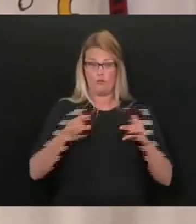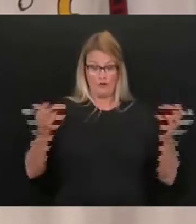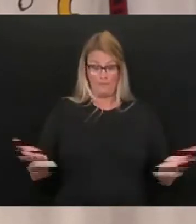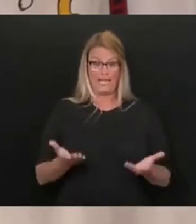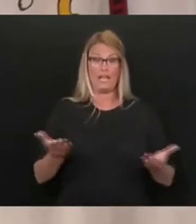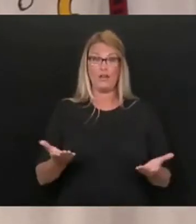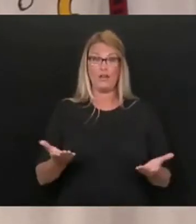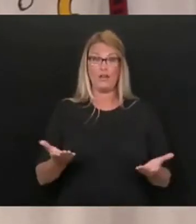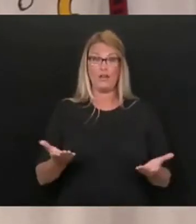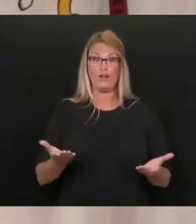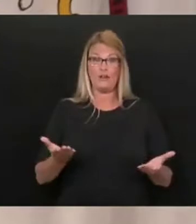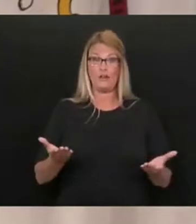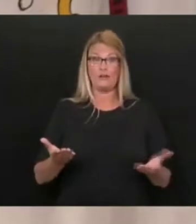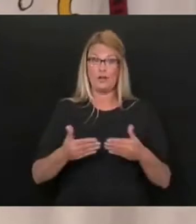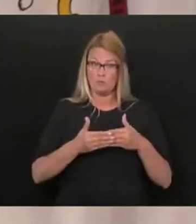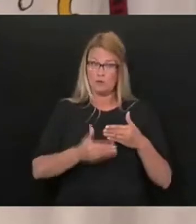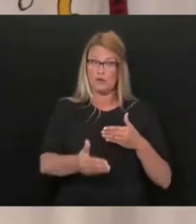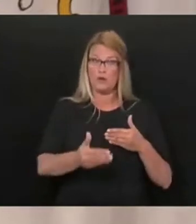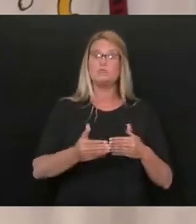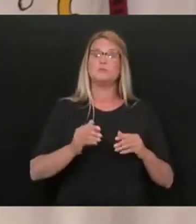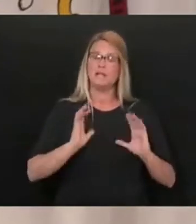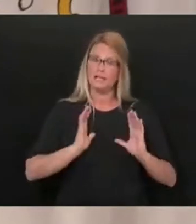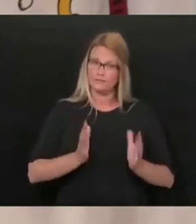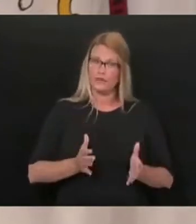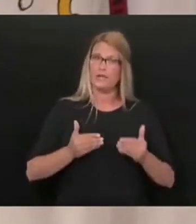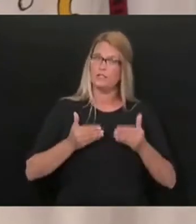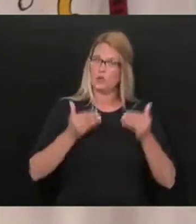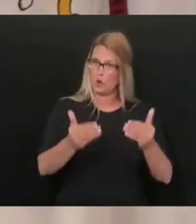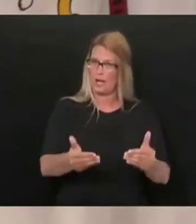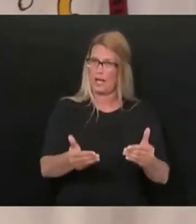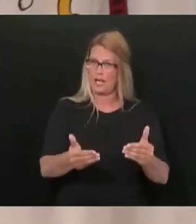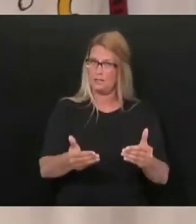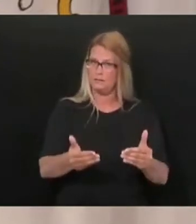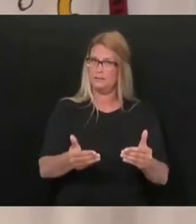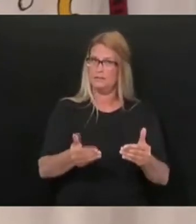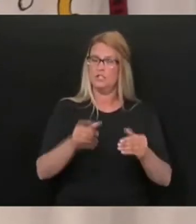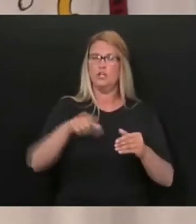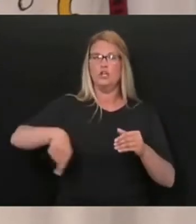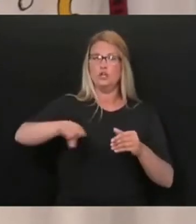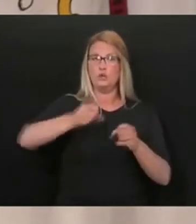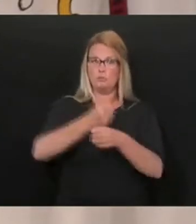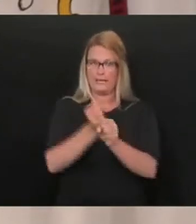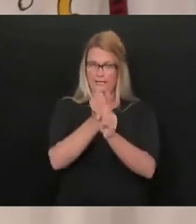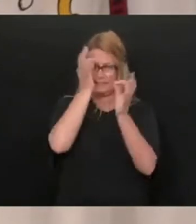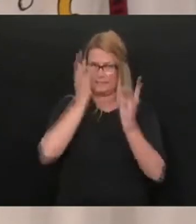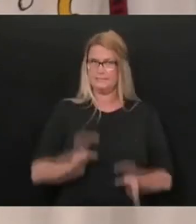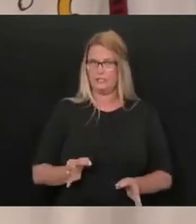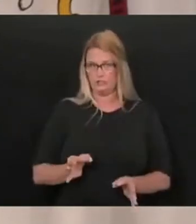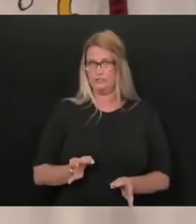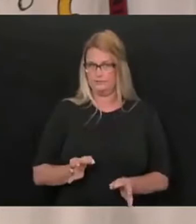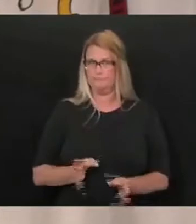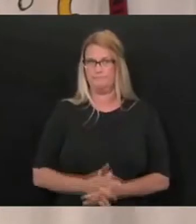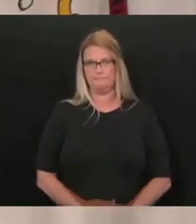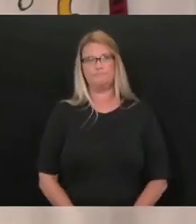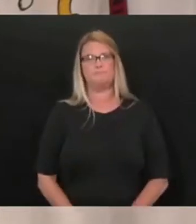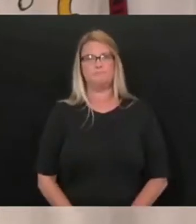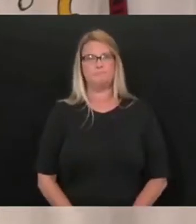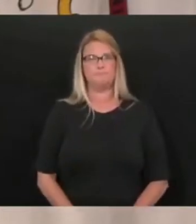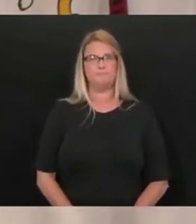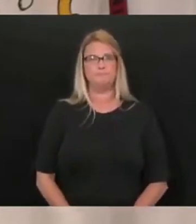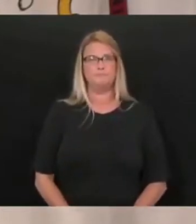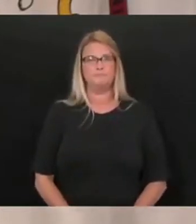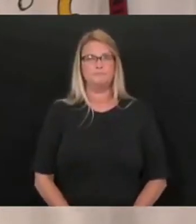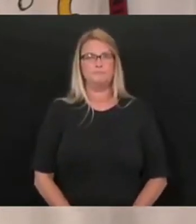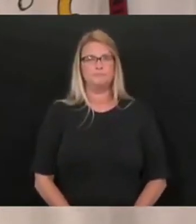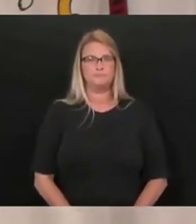standpoint, we're okay. You know, you make the decisions. Now, let me, let me